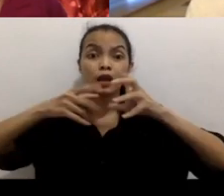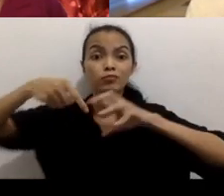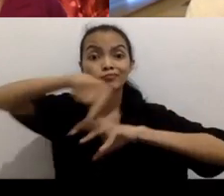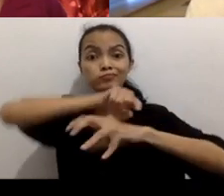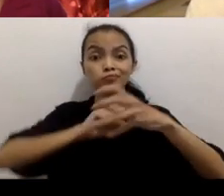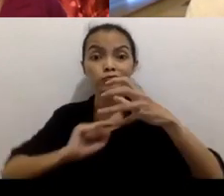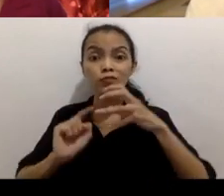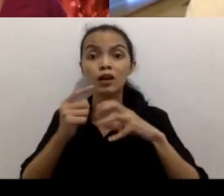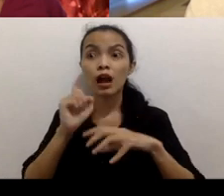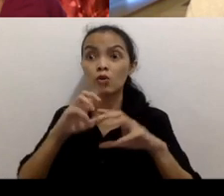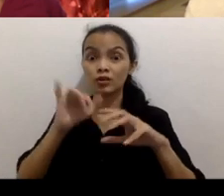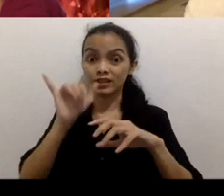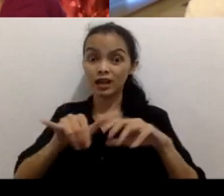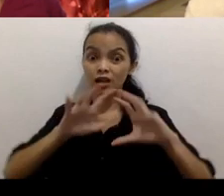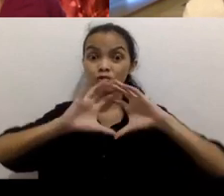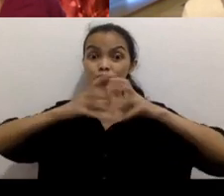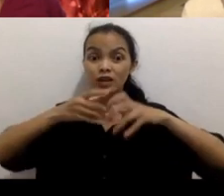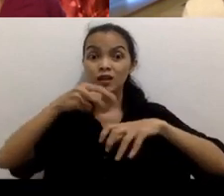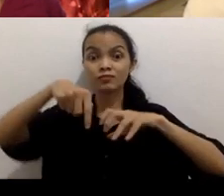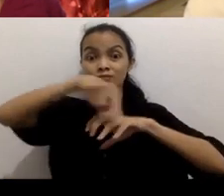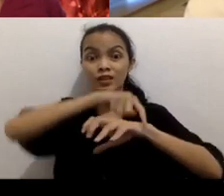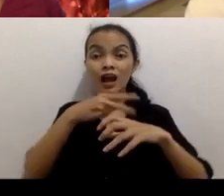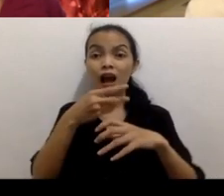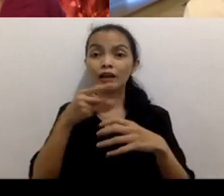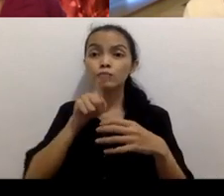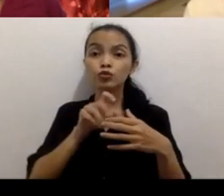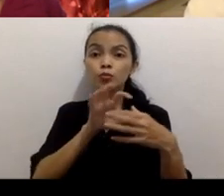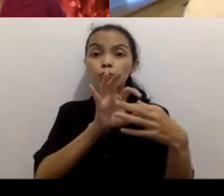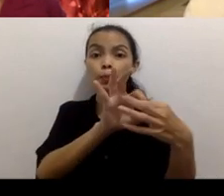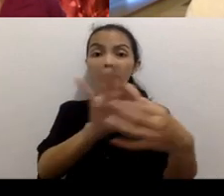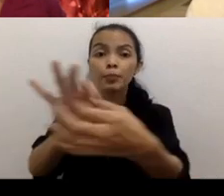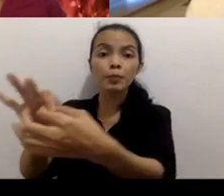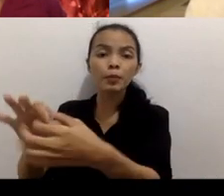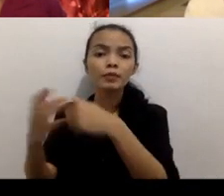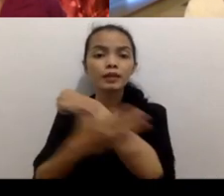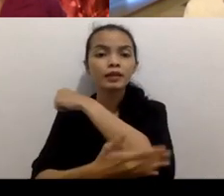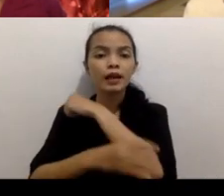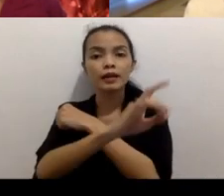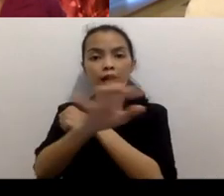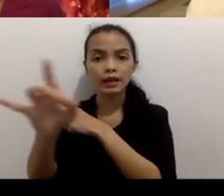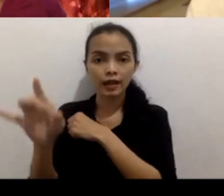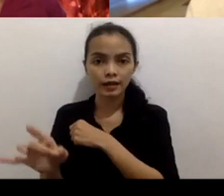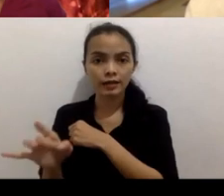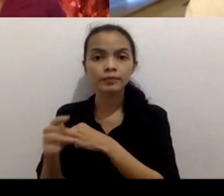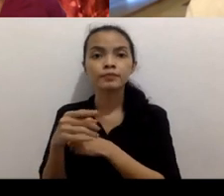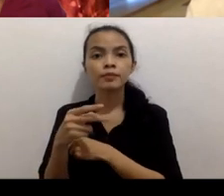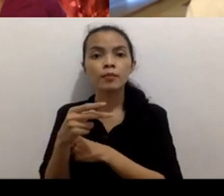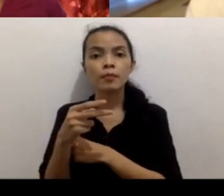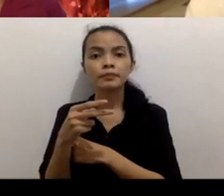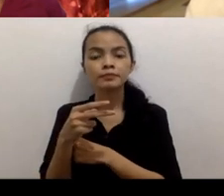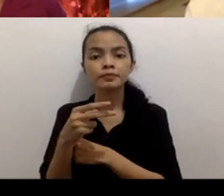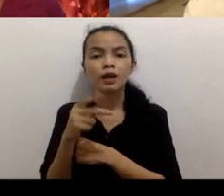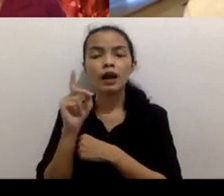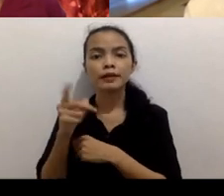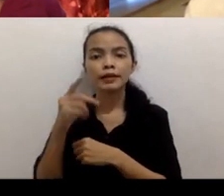global film that means we probably need more collaborators from other countries that's why I reached out to filmmakers in South Korea